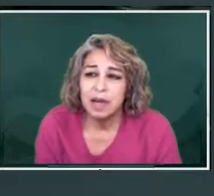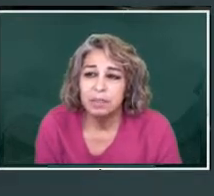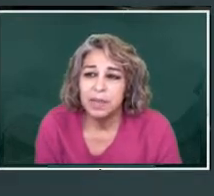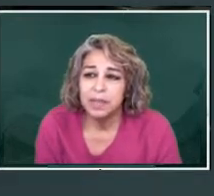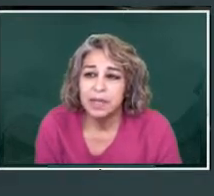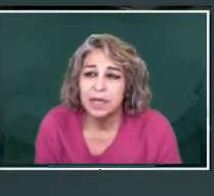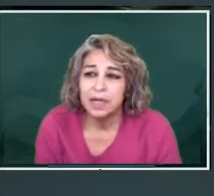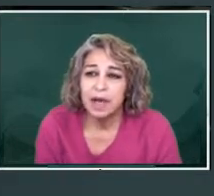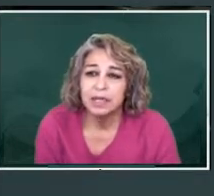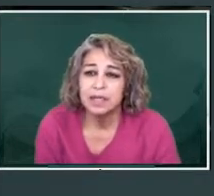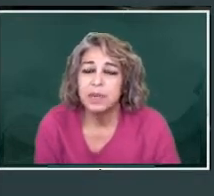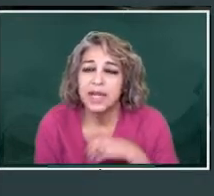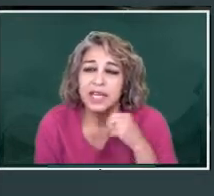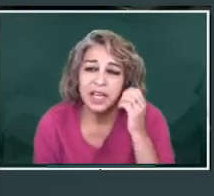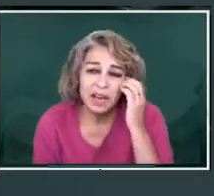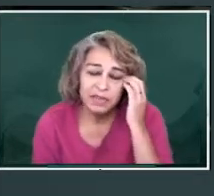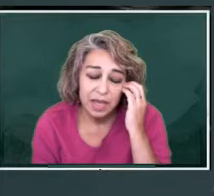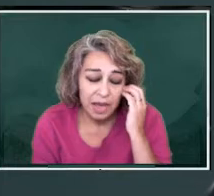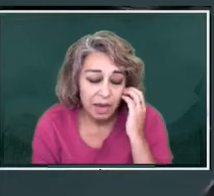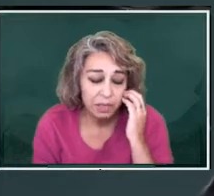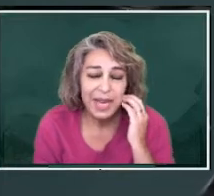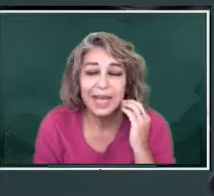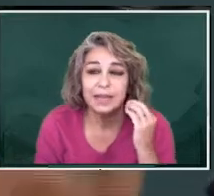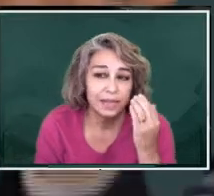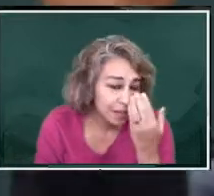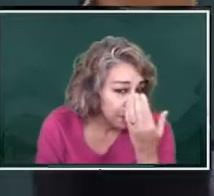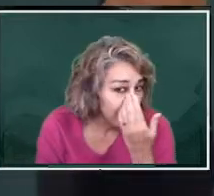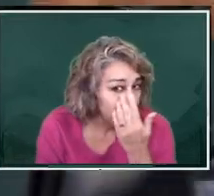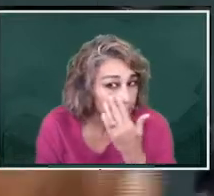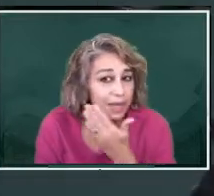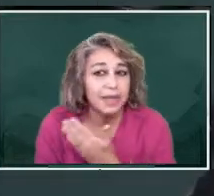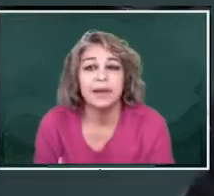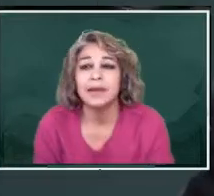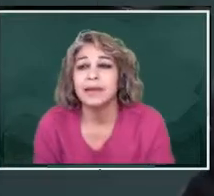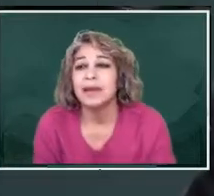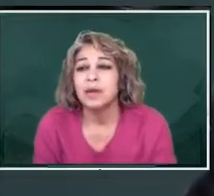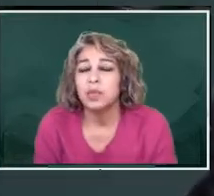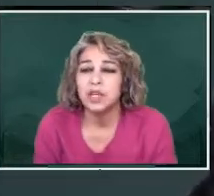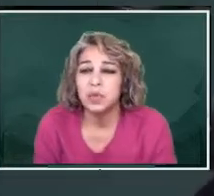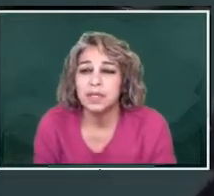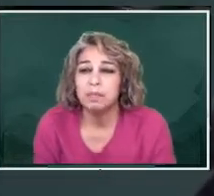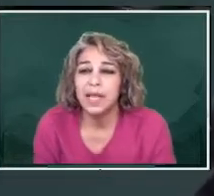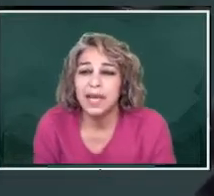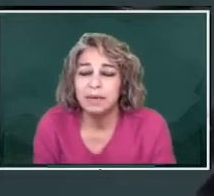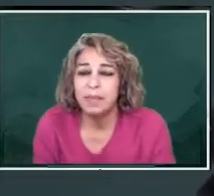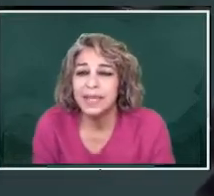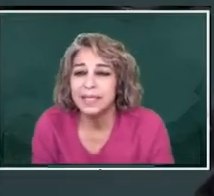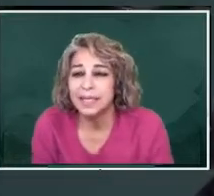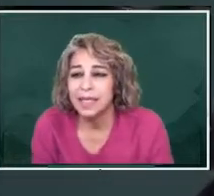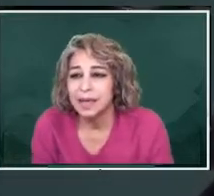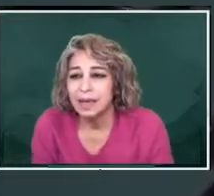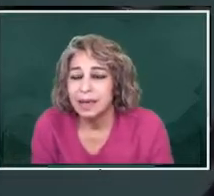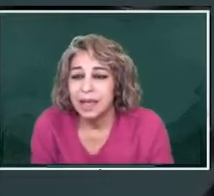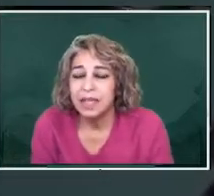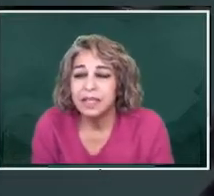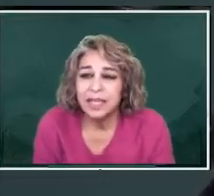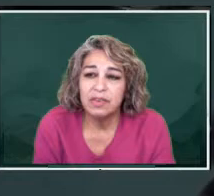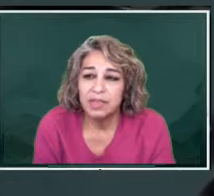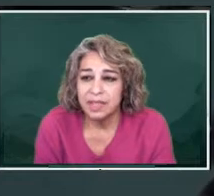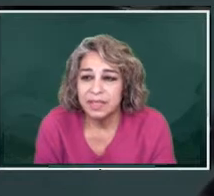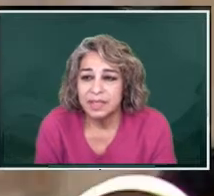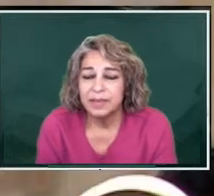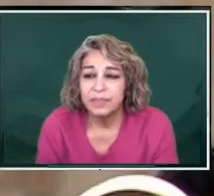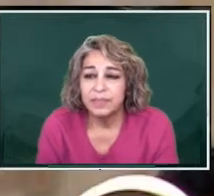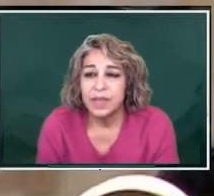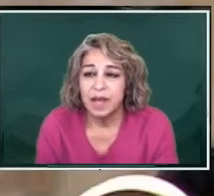was not contemplated to have the, uh, plan Sembrando Vidas, which was applied basically in the